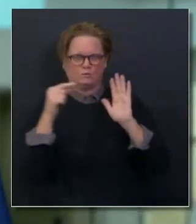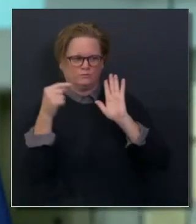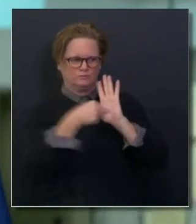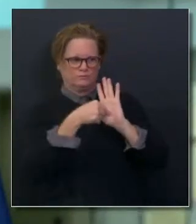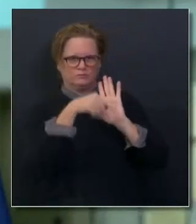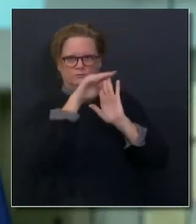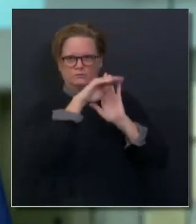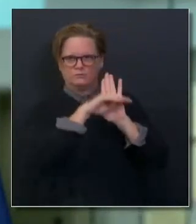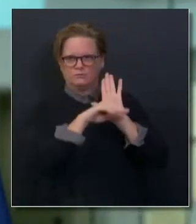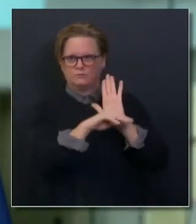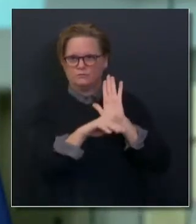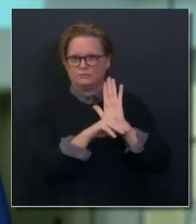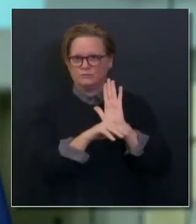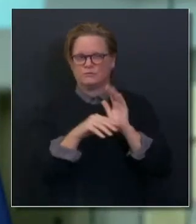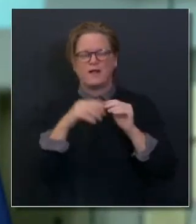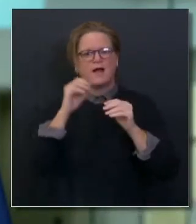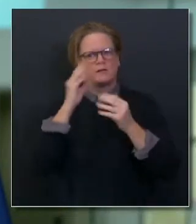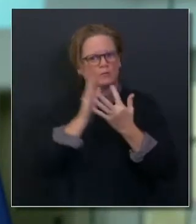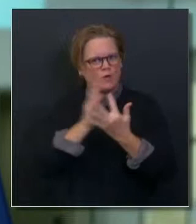Thank you. Next question.